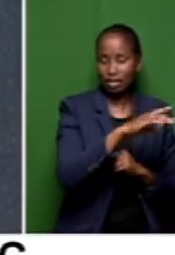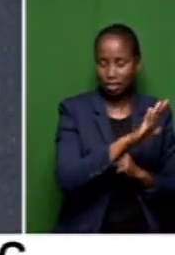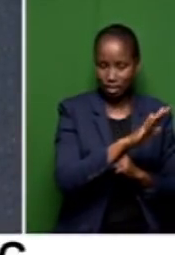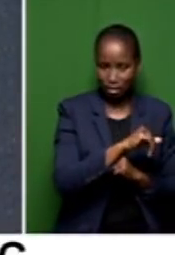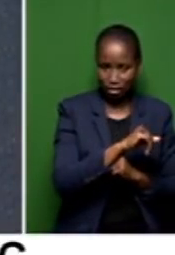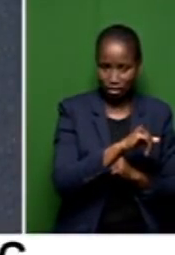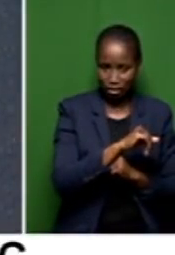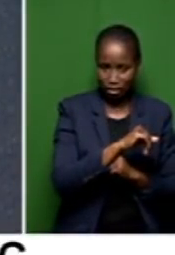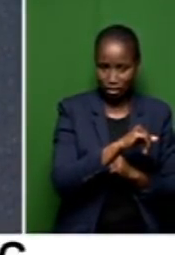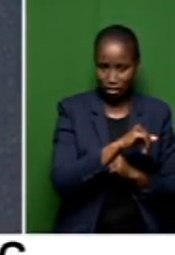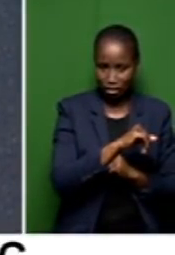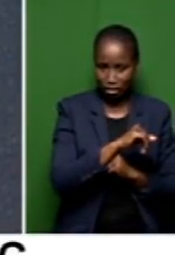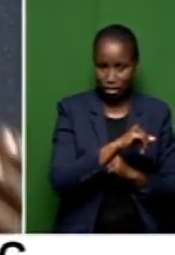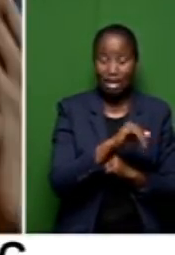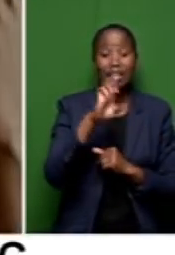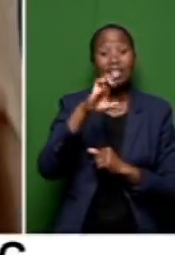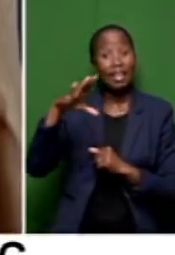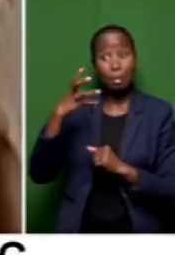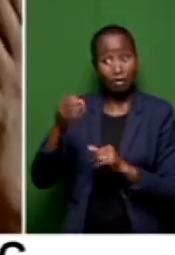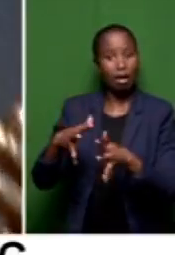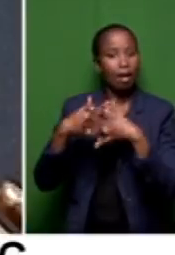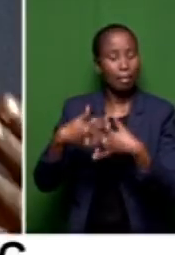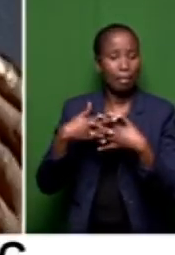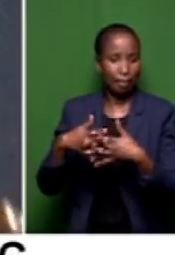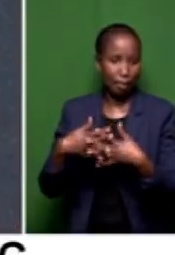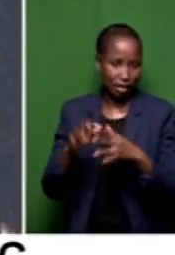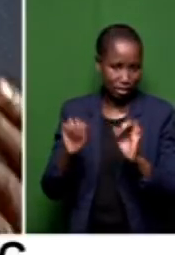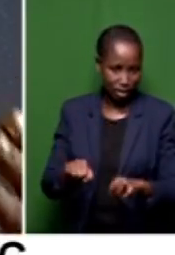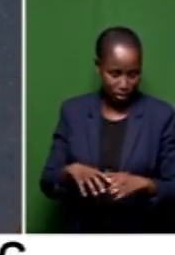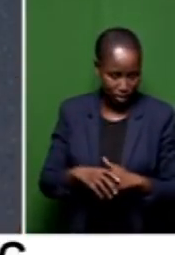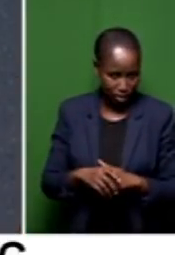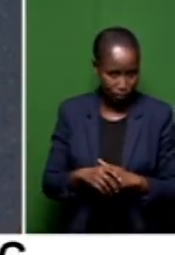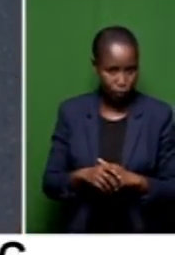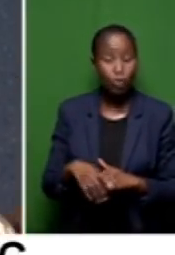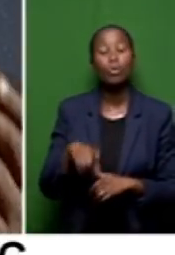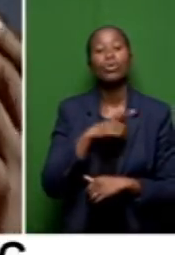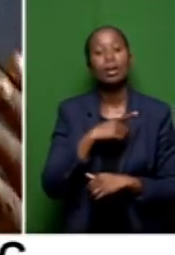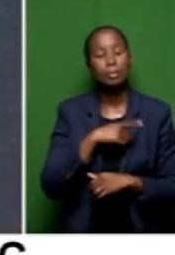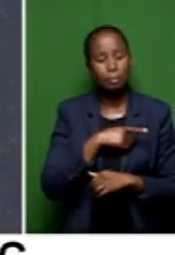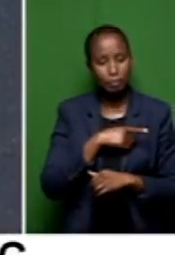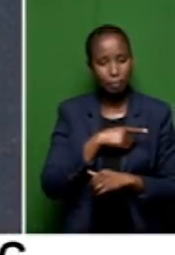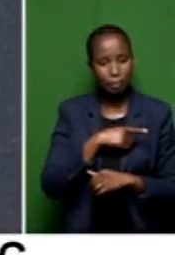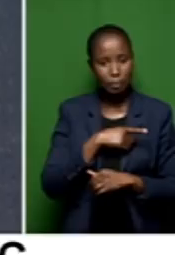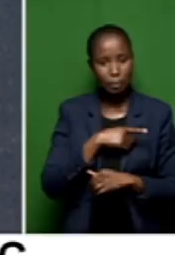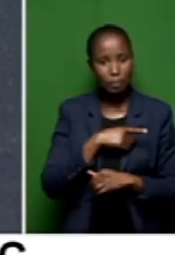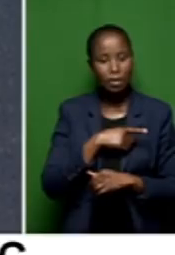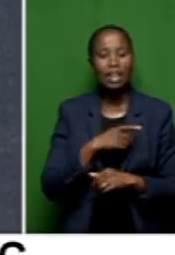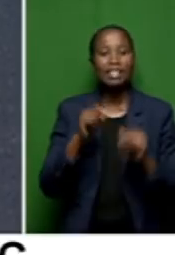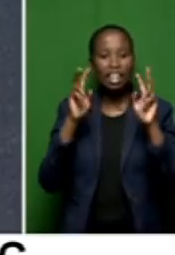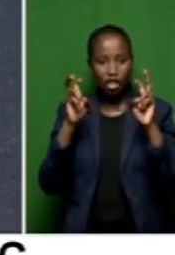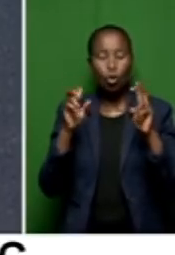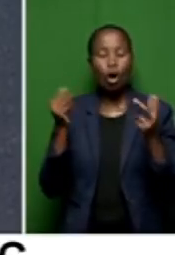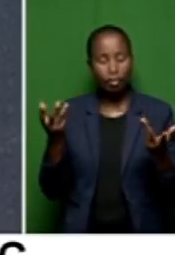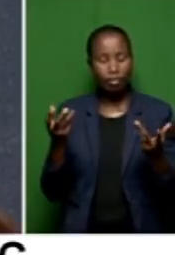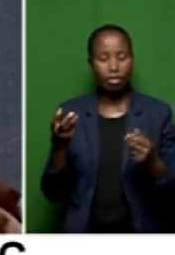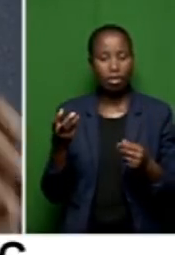across Eastern Cape is the question of putting in power, giving excessive power into the